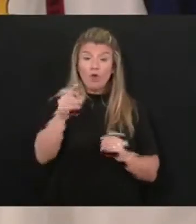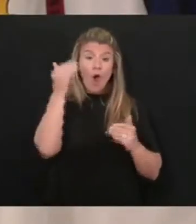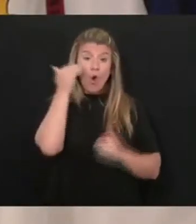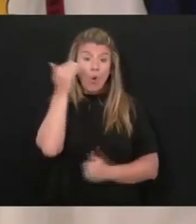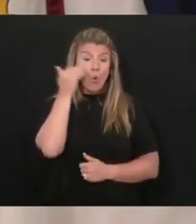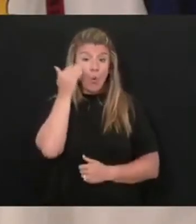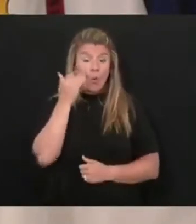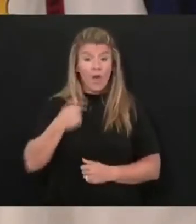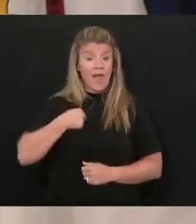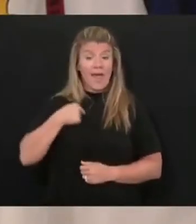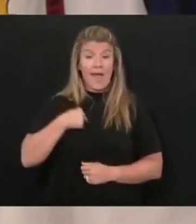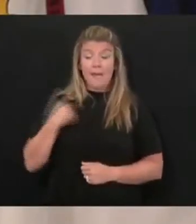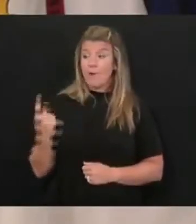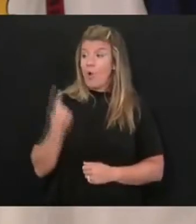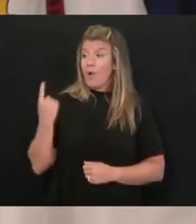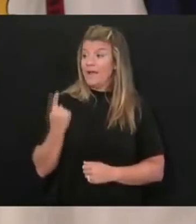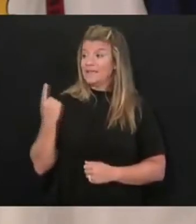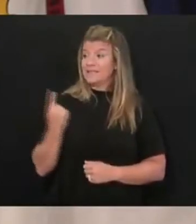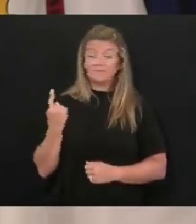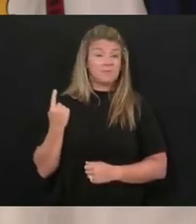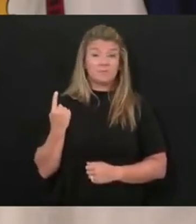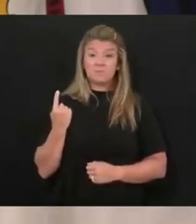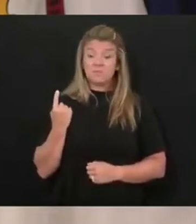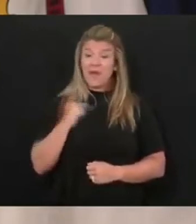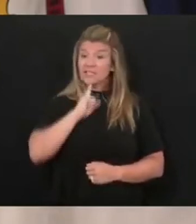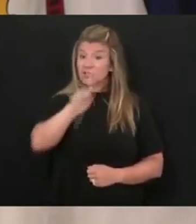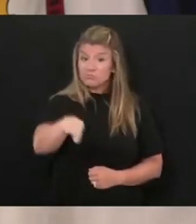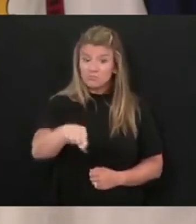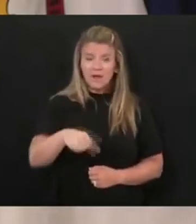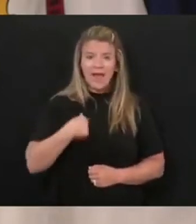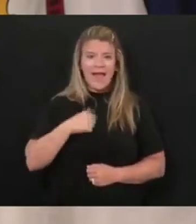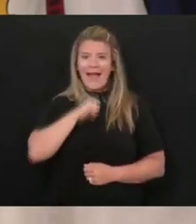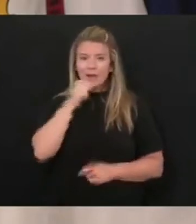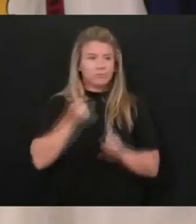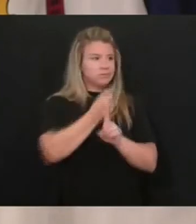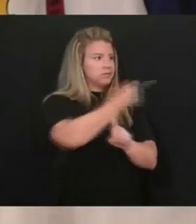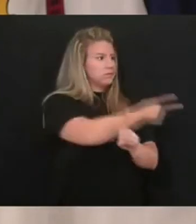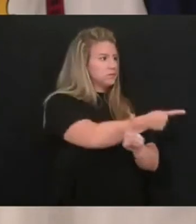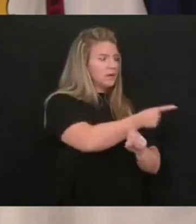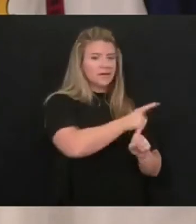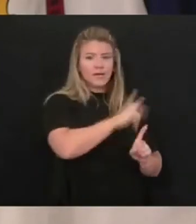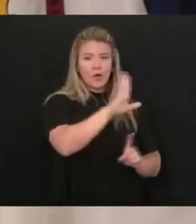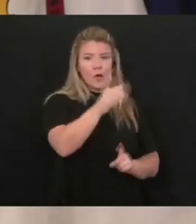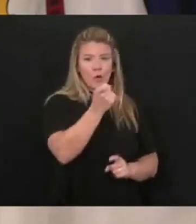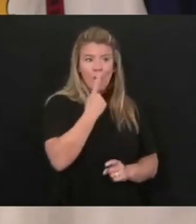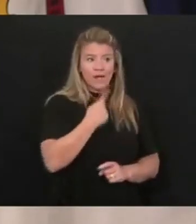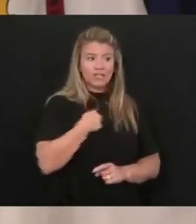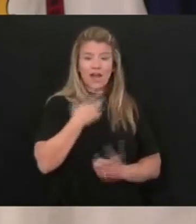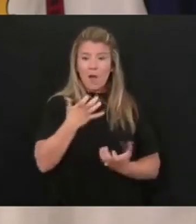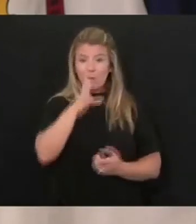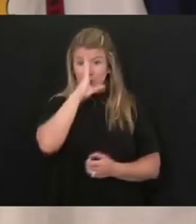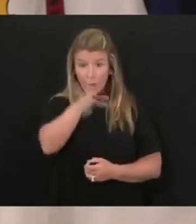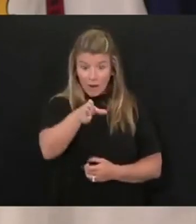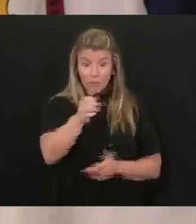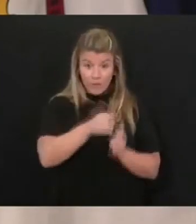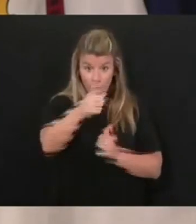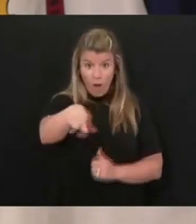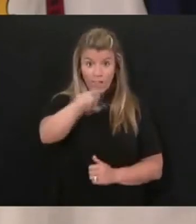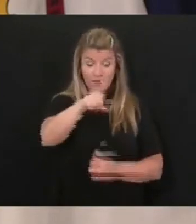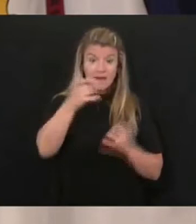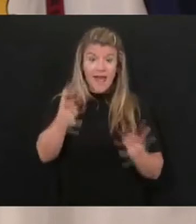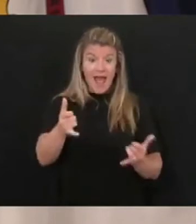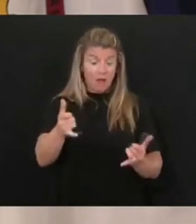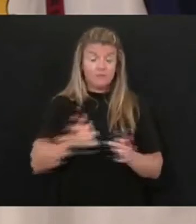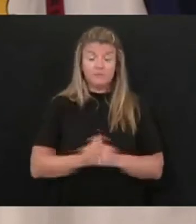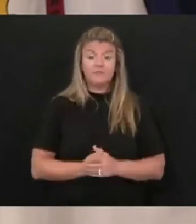I don't dodge questions. I give you just a straight scoop as best I possibly can and as